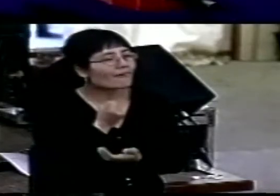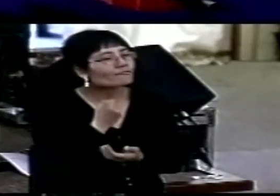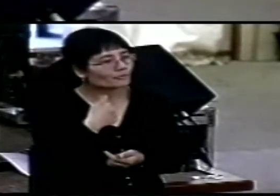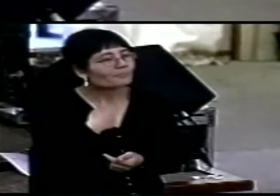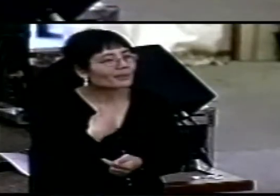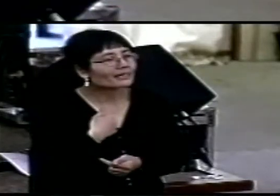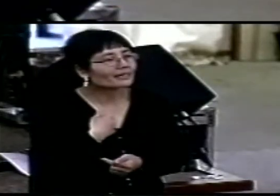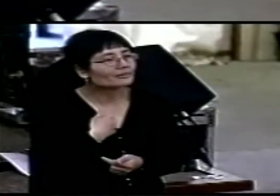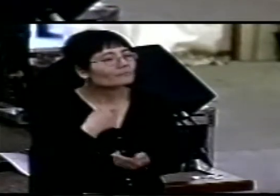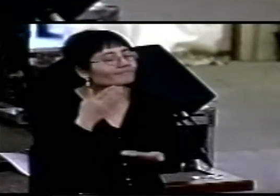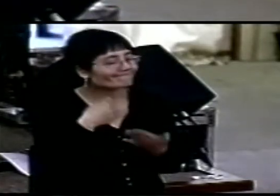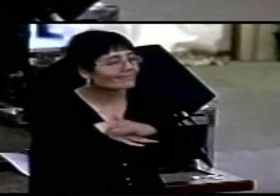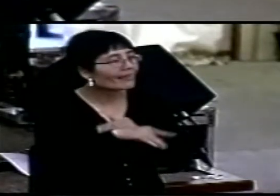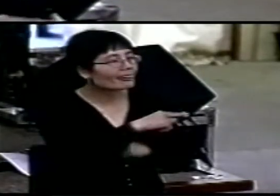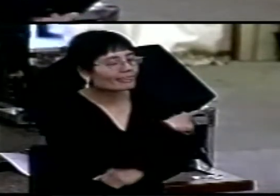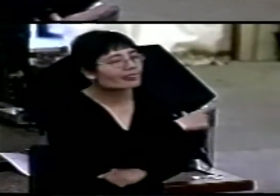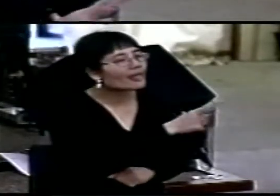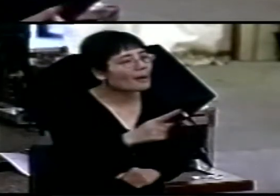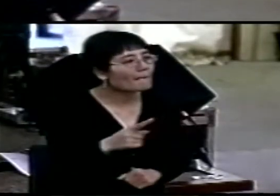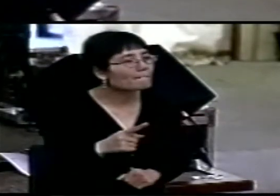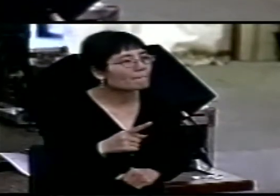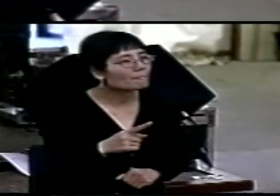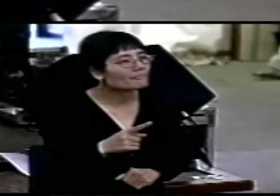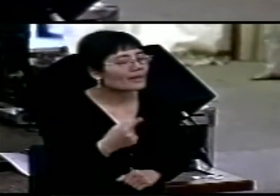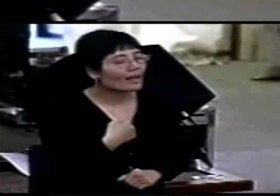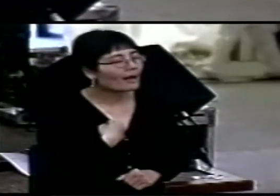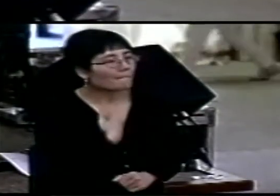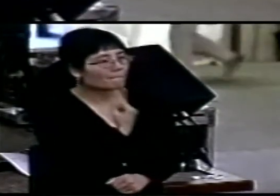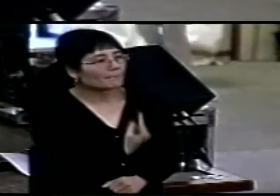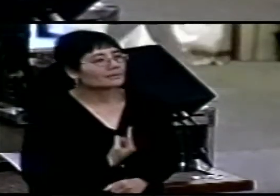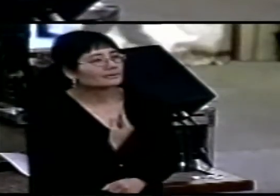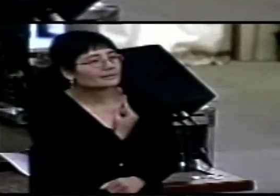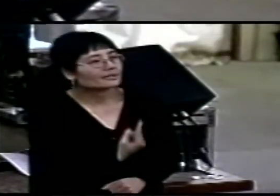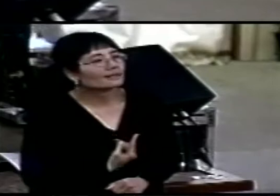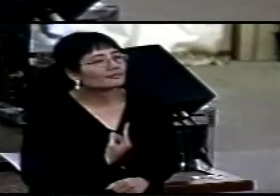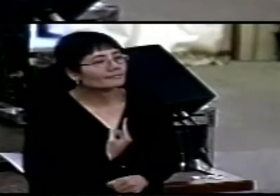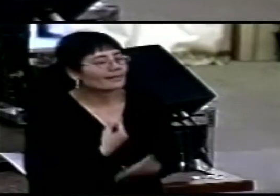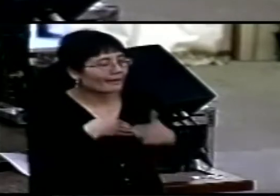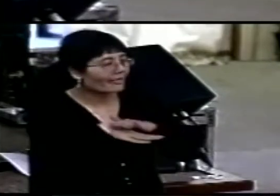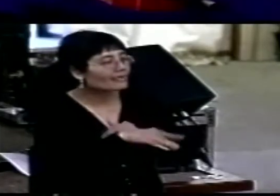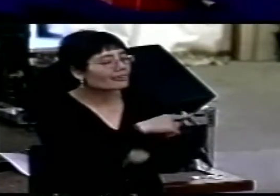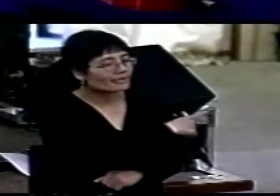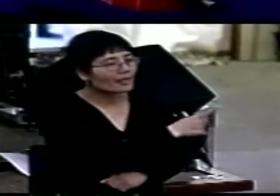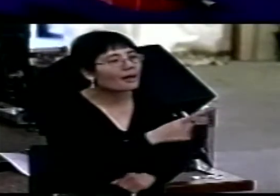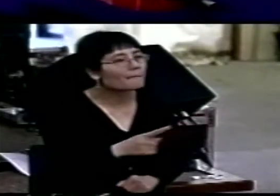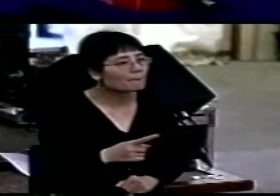may be in them and that I myself may be in them.